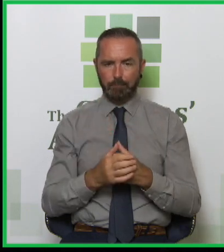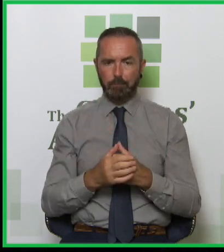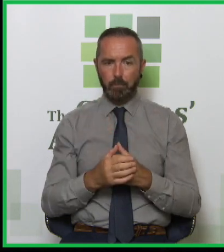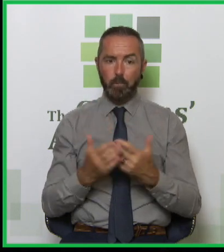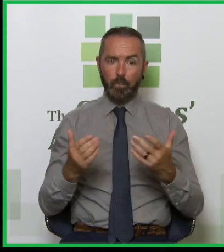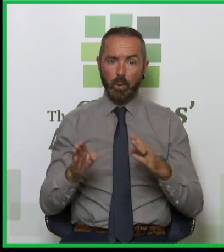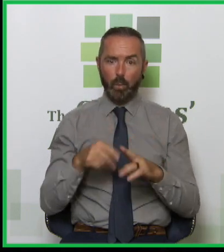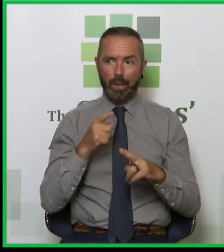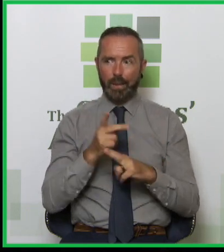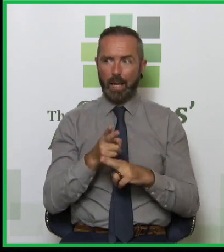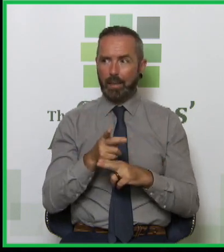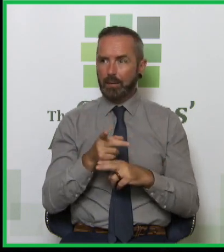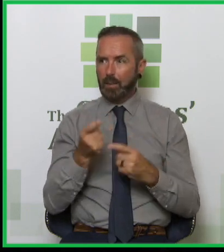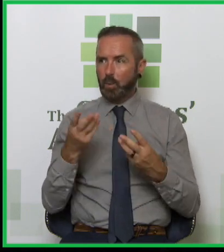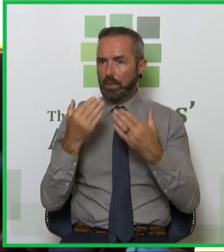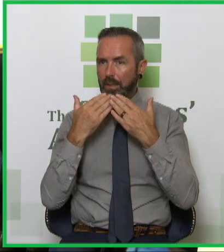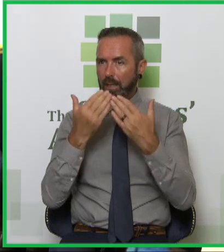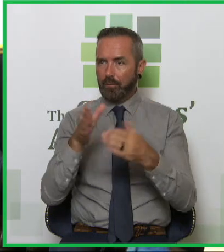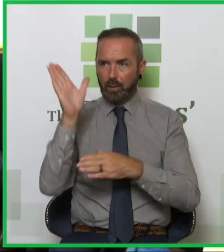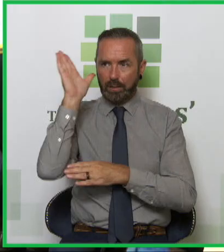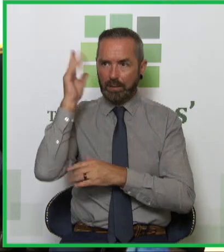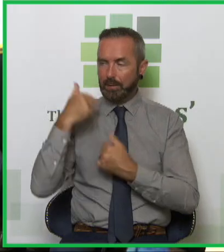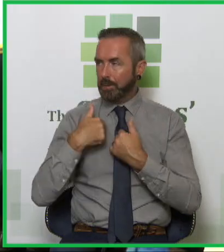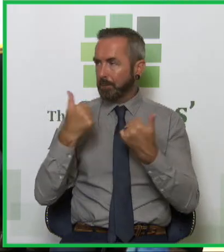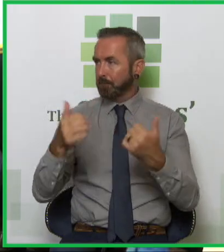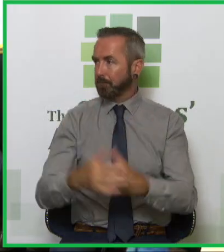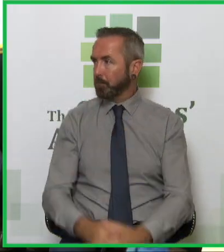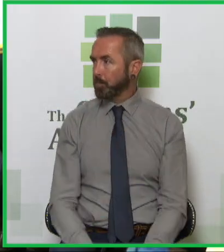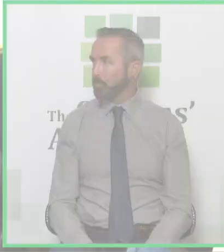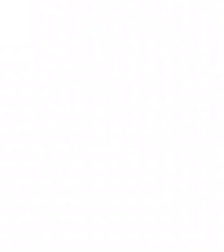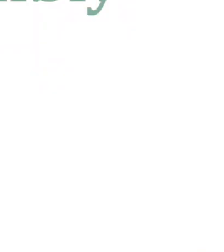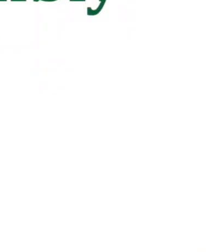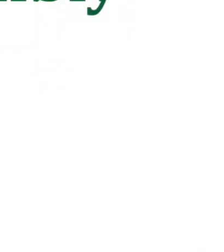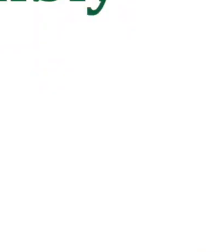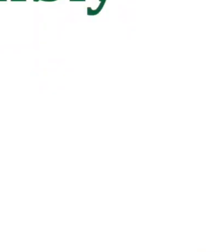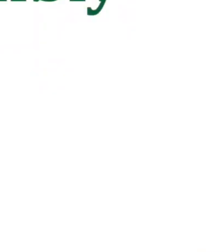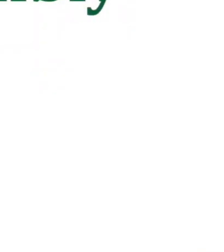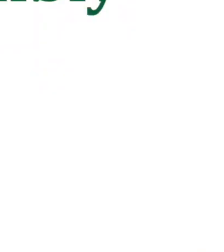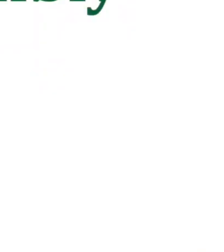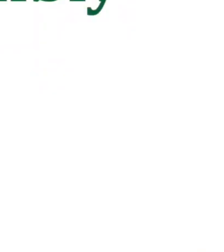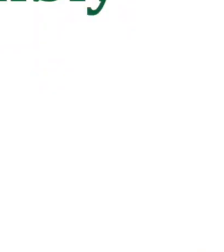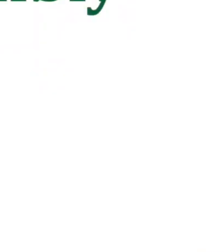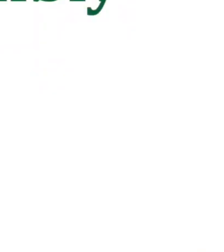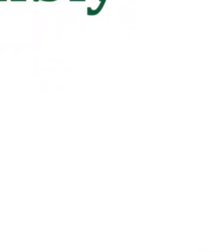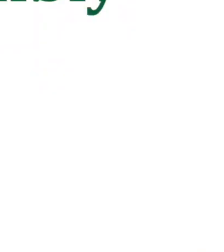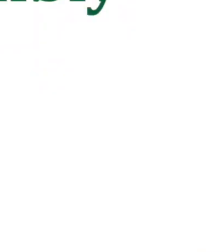So with that, thank you very much for your attention. Thank you, Thank